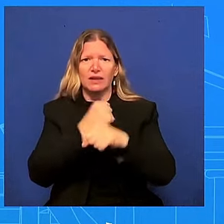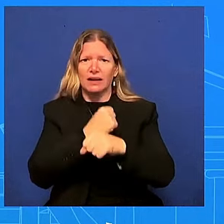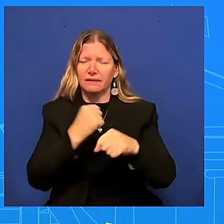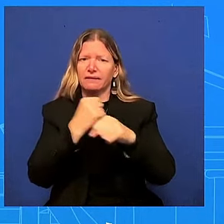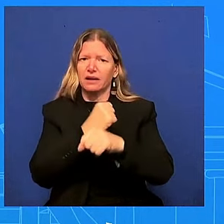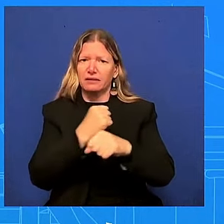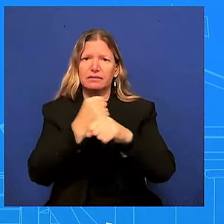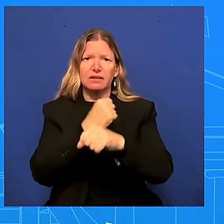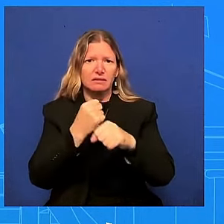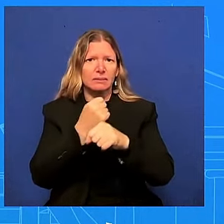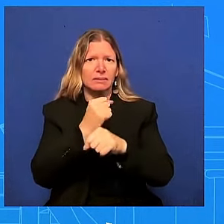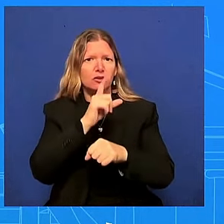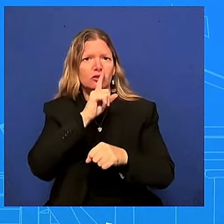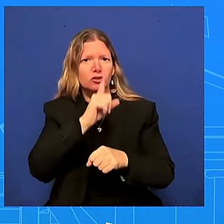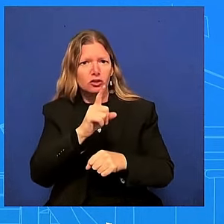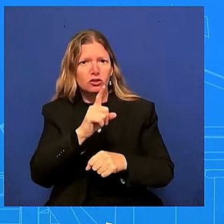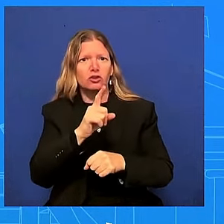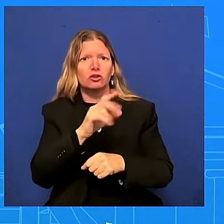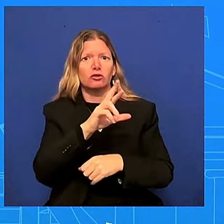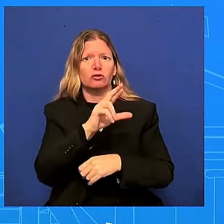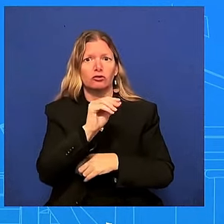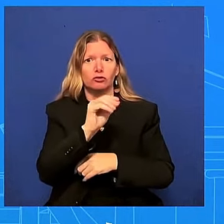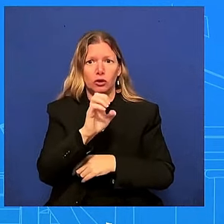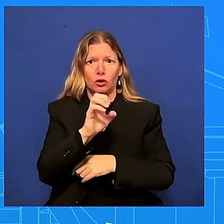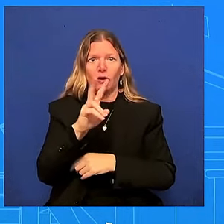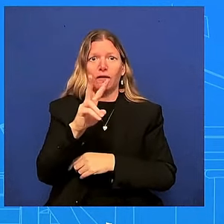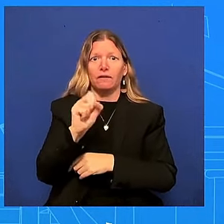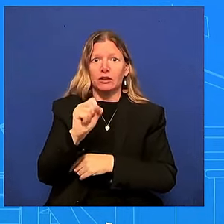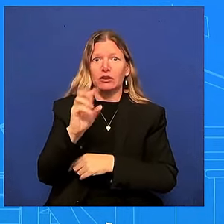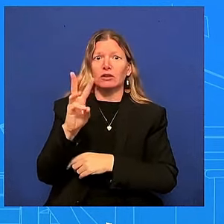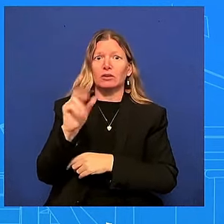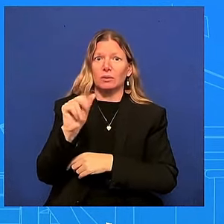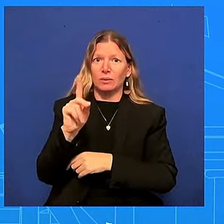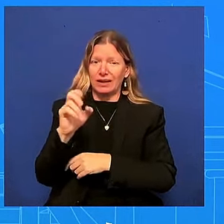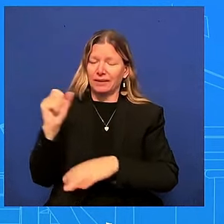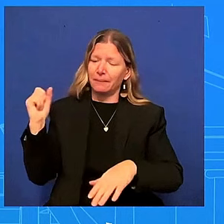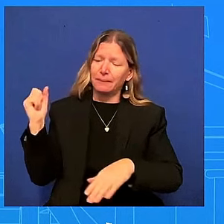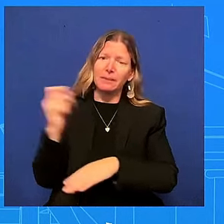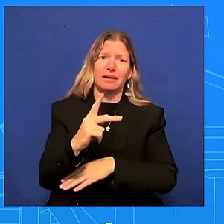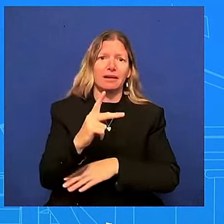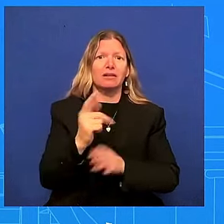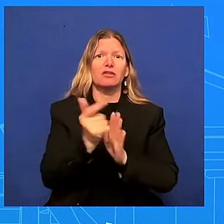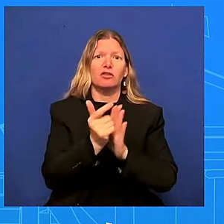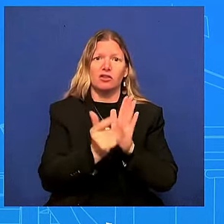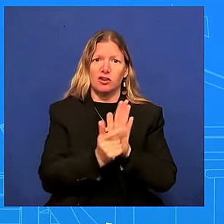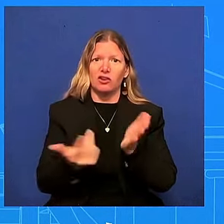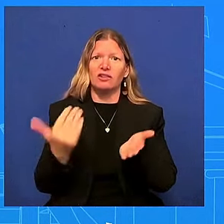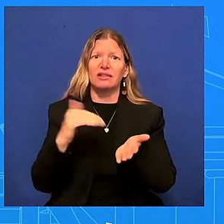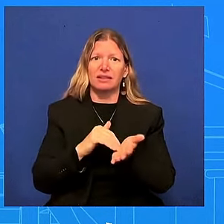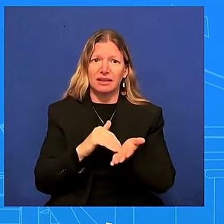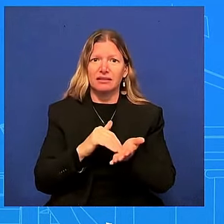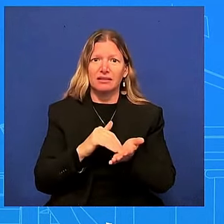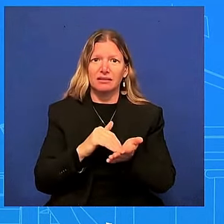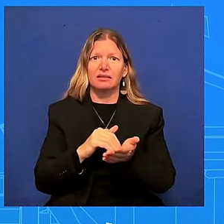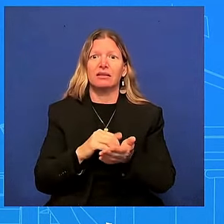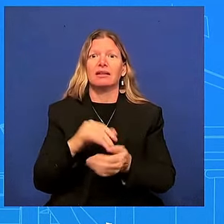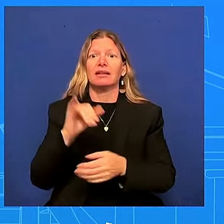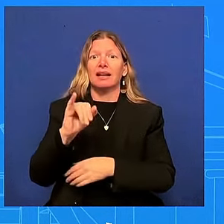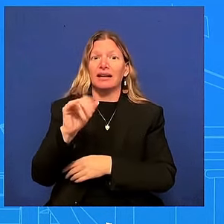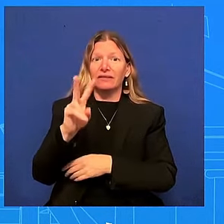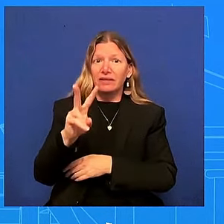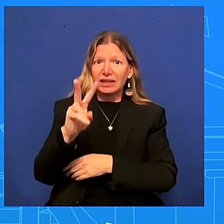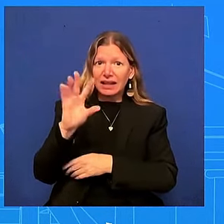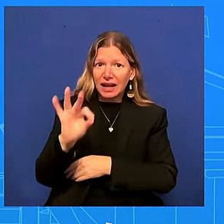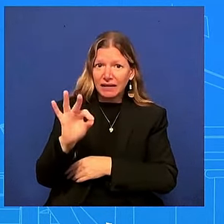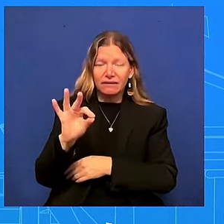roe v wade into law right make sure that ivf is not taken away from families make sure that contraception is not taken away from